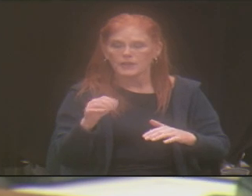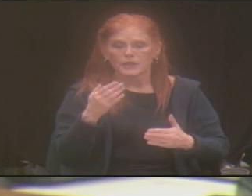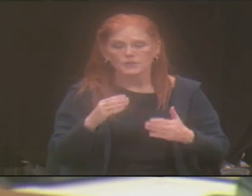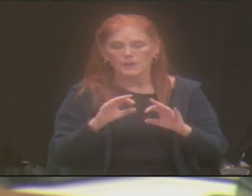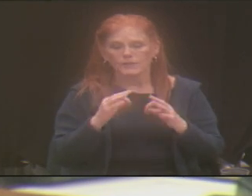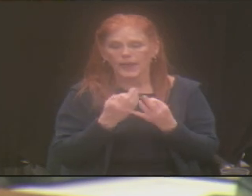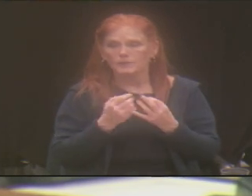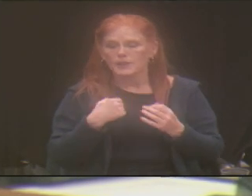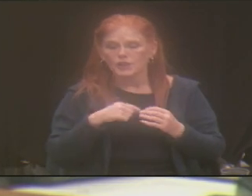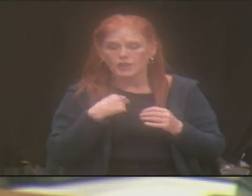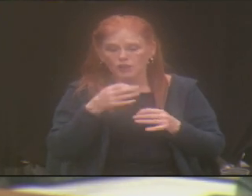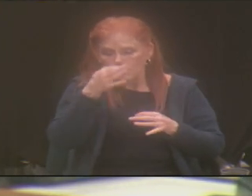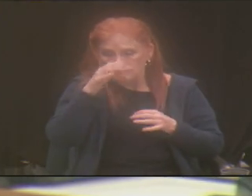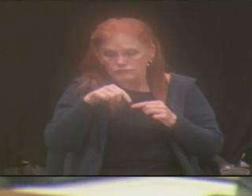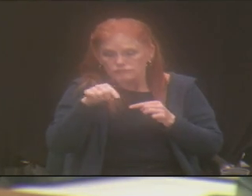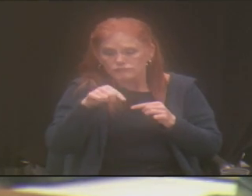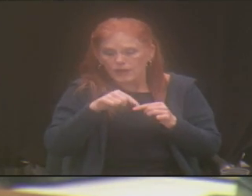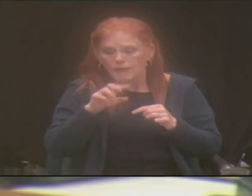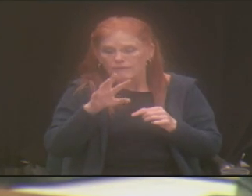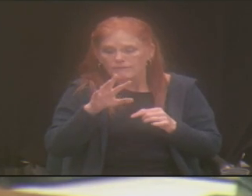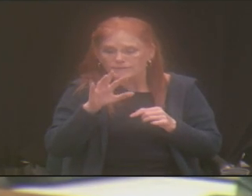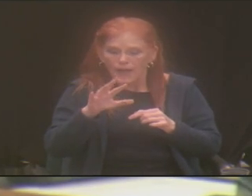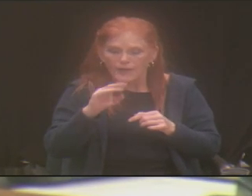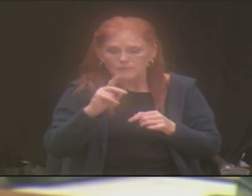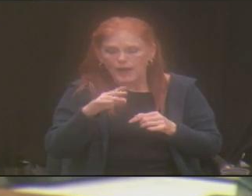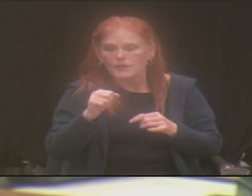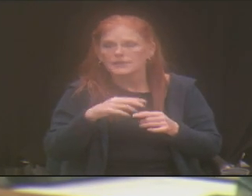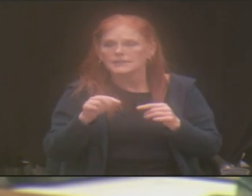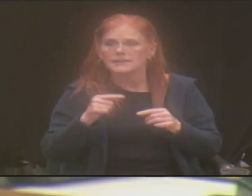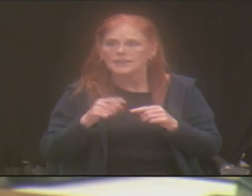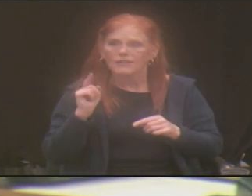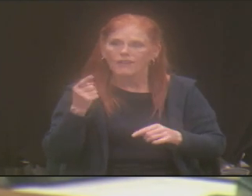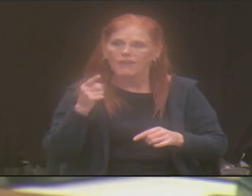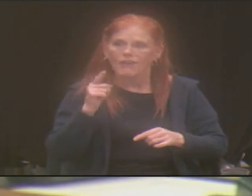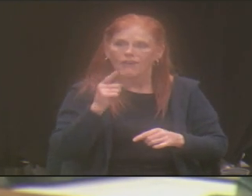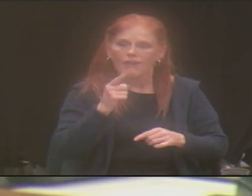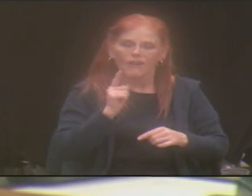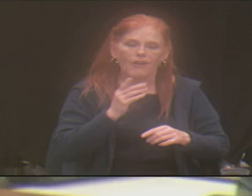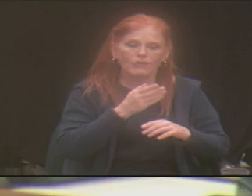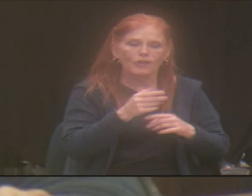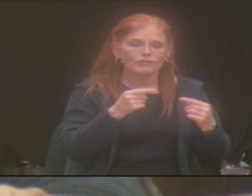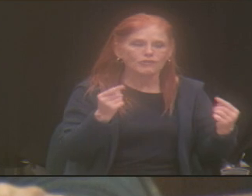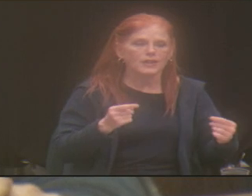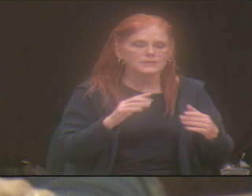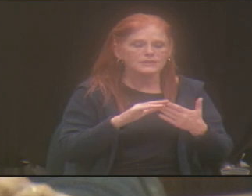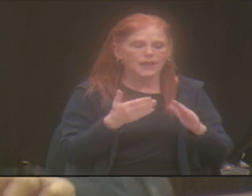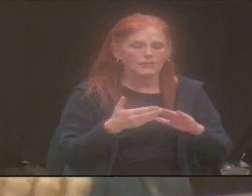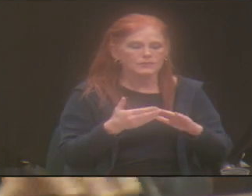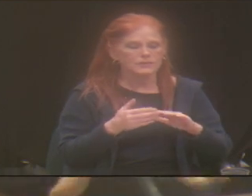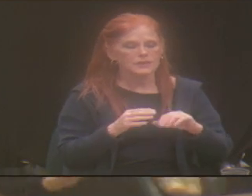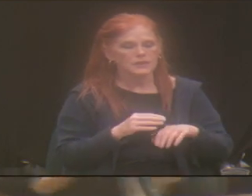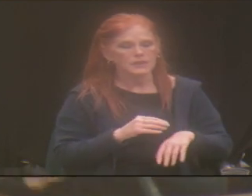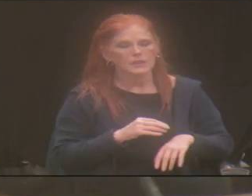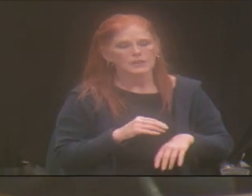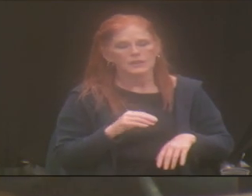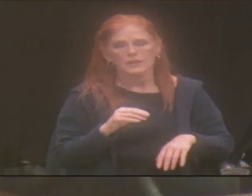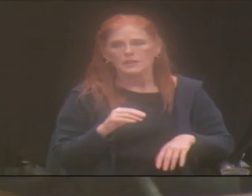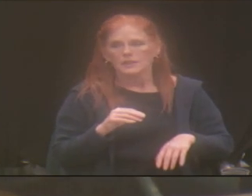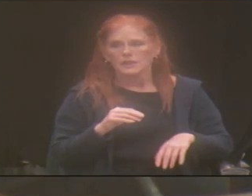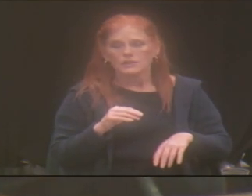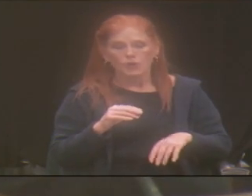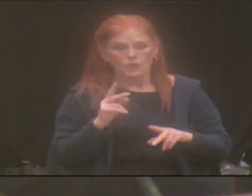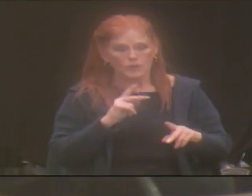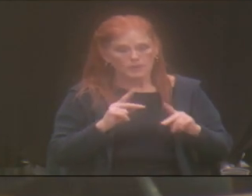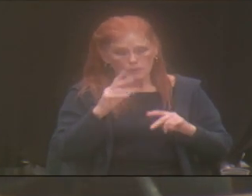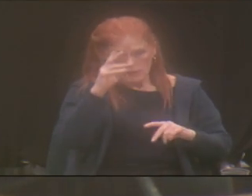-mile radius instead of across town or something like that. But the kind of the brainchild of